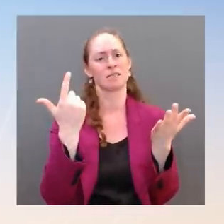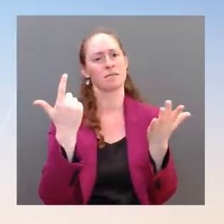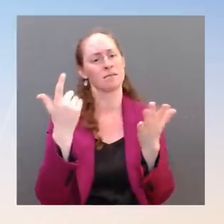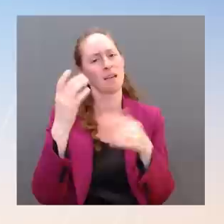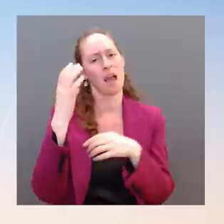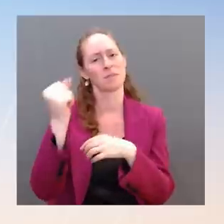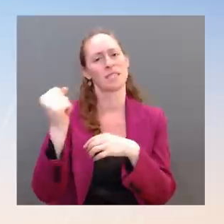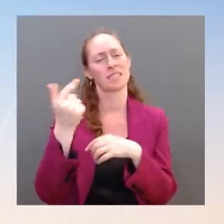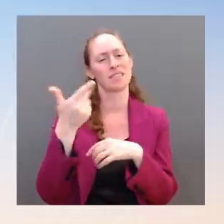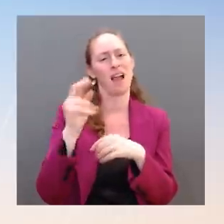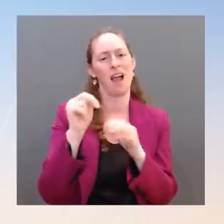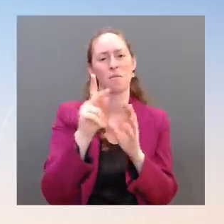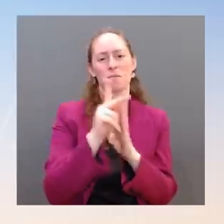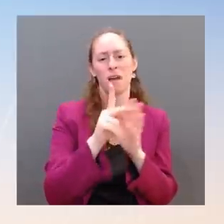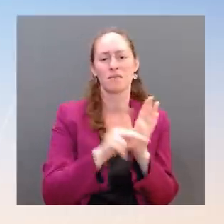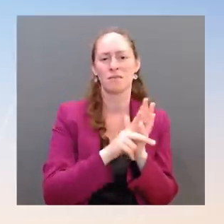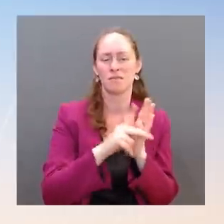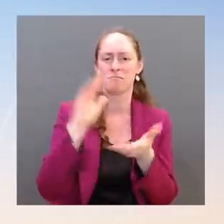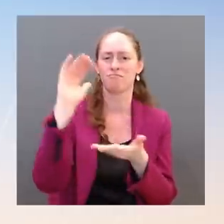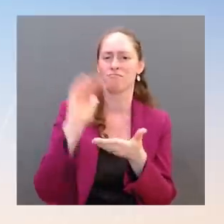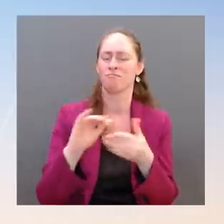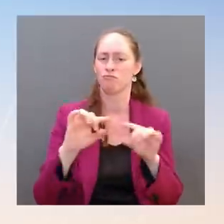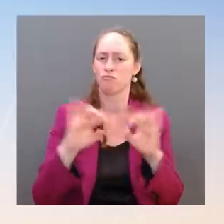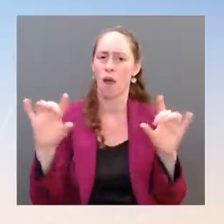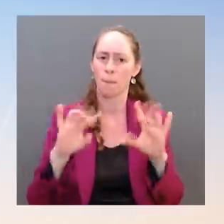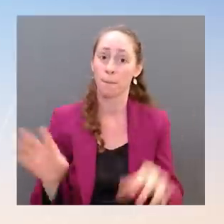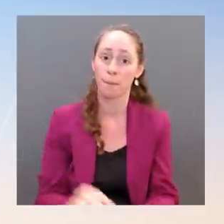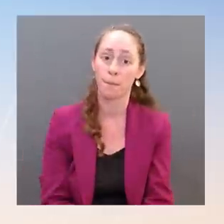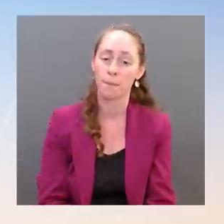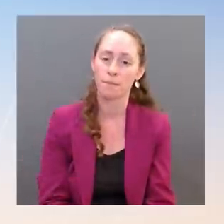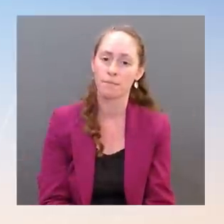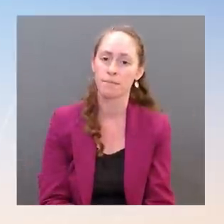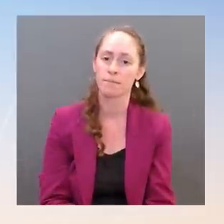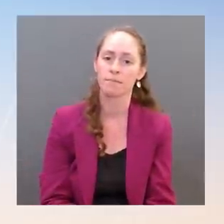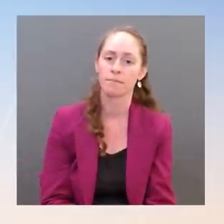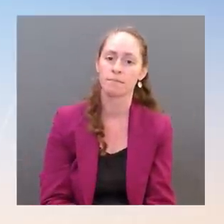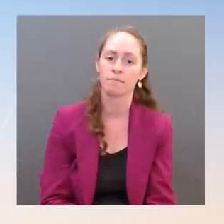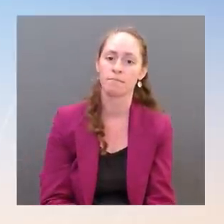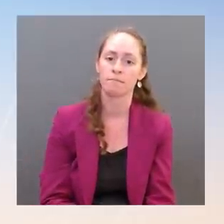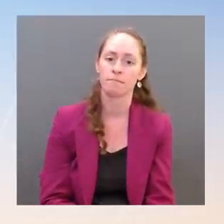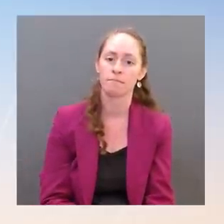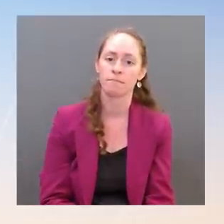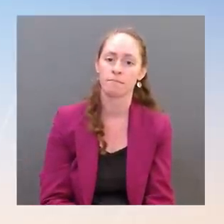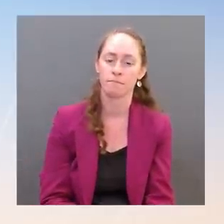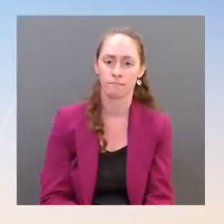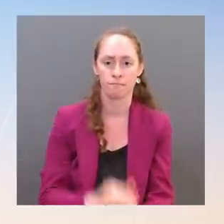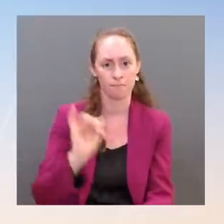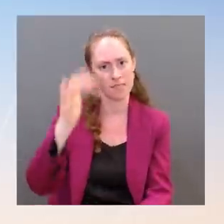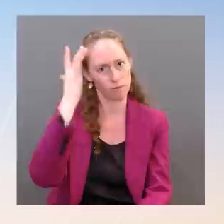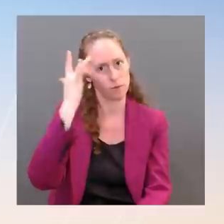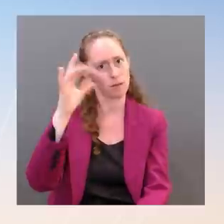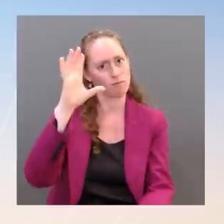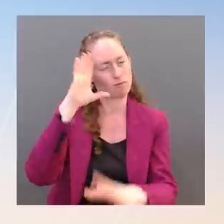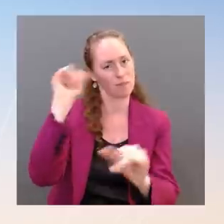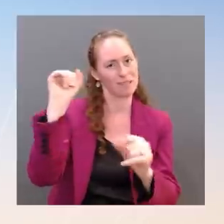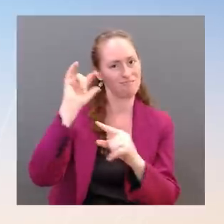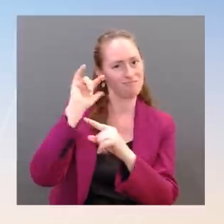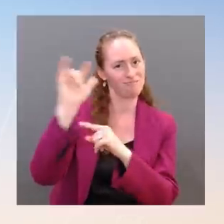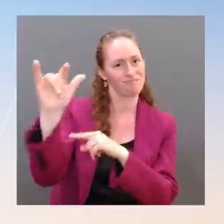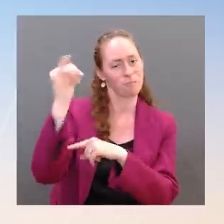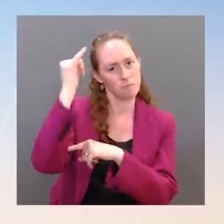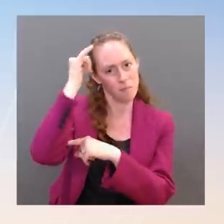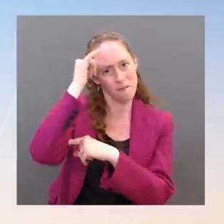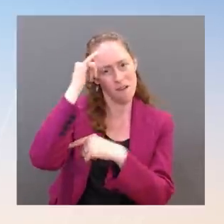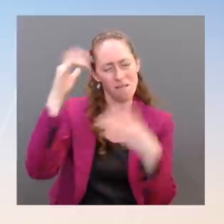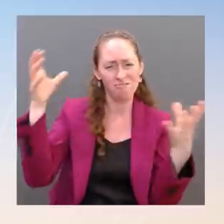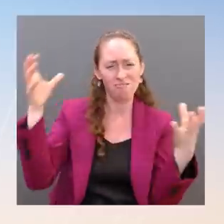that. That's one of the reasons. He went to Buffalo to have that conversation, to grieve with the family, and he spoke to them in a very